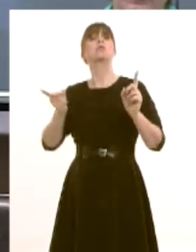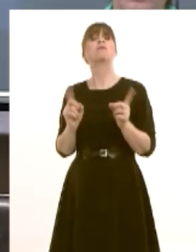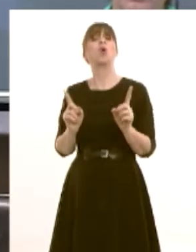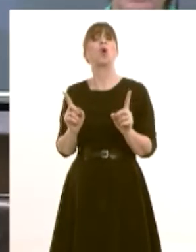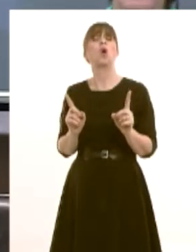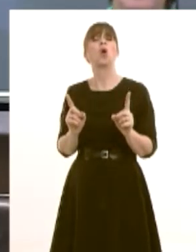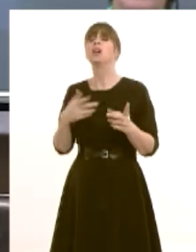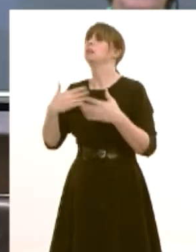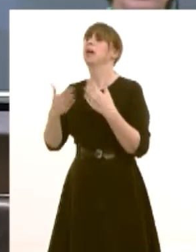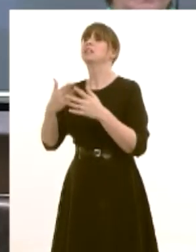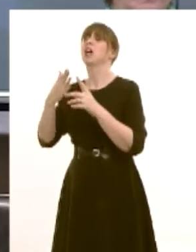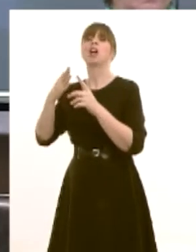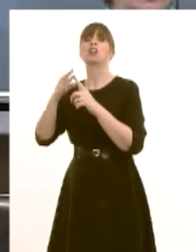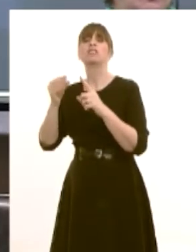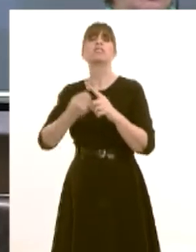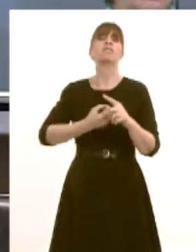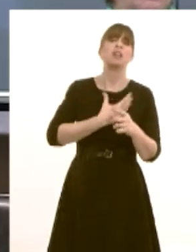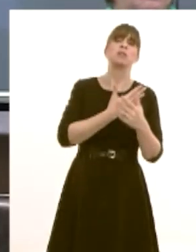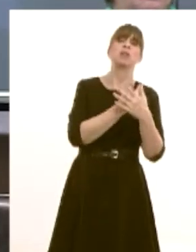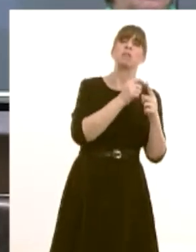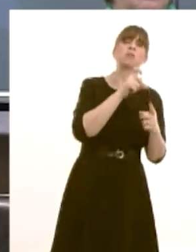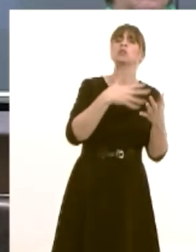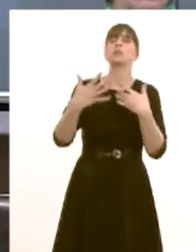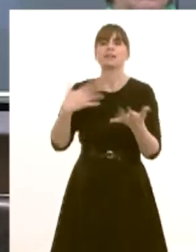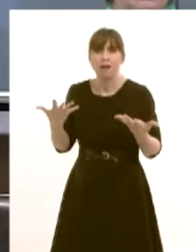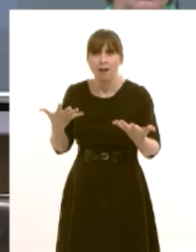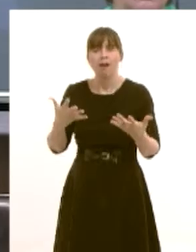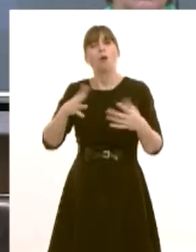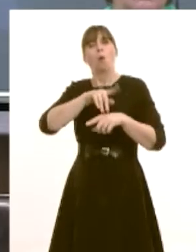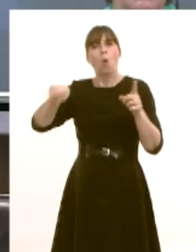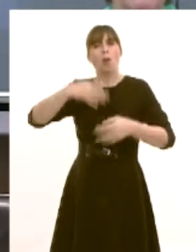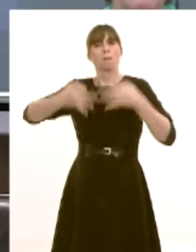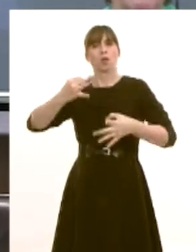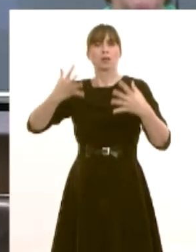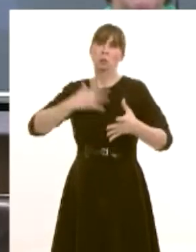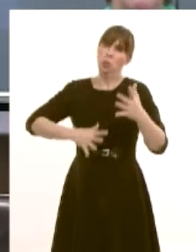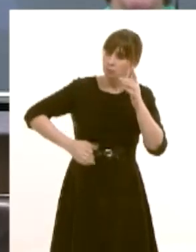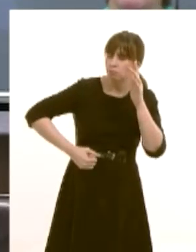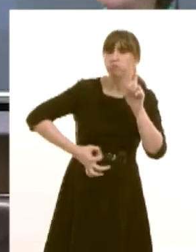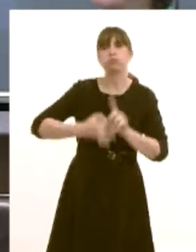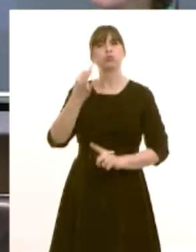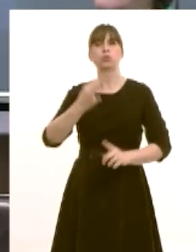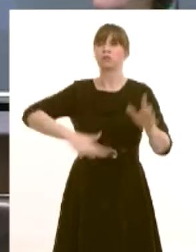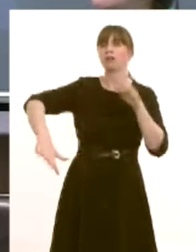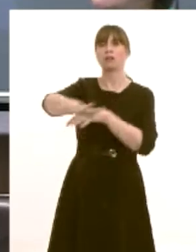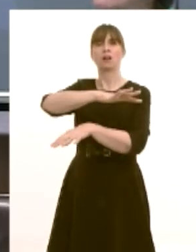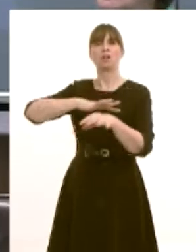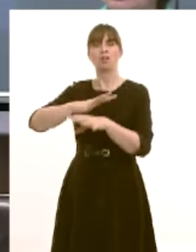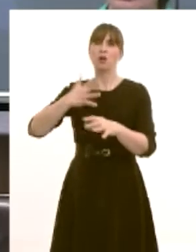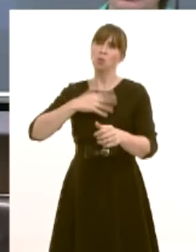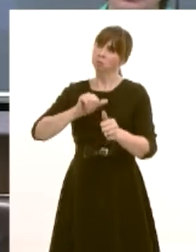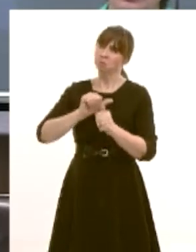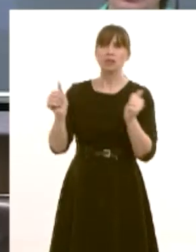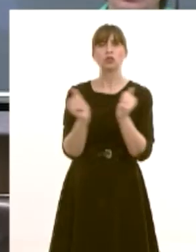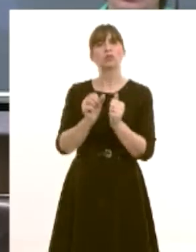political affiliation they have and through their own ways and means they do try and endeavor to deliver for their constituents and indeed the best interest of